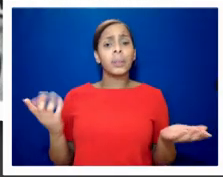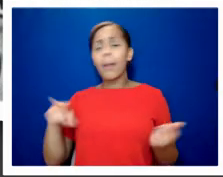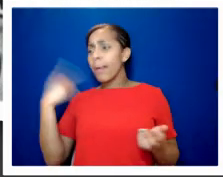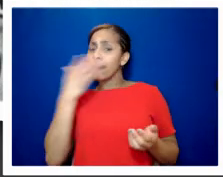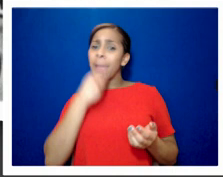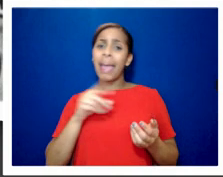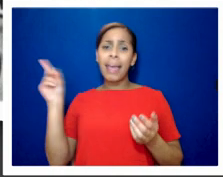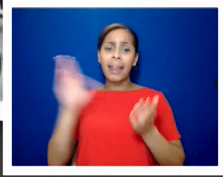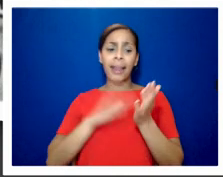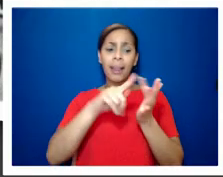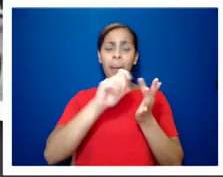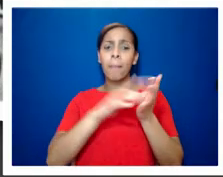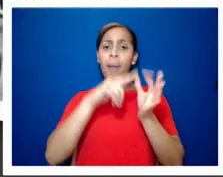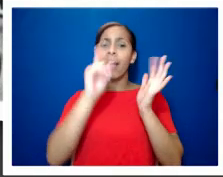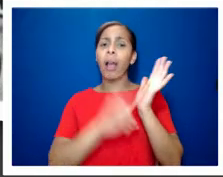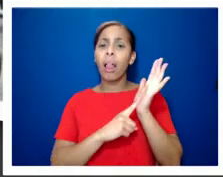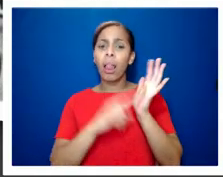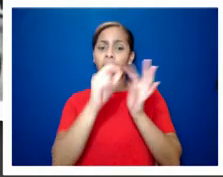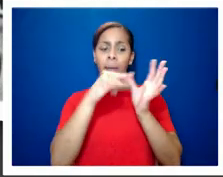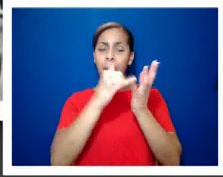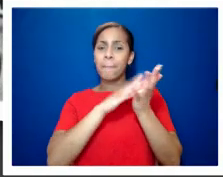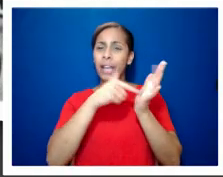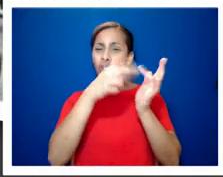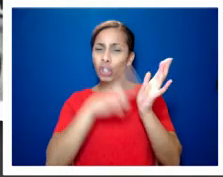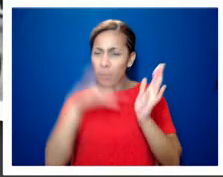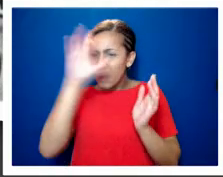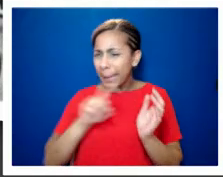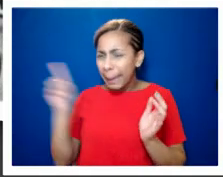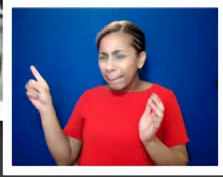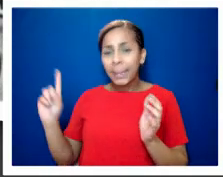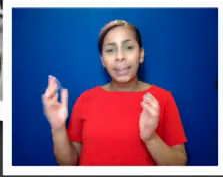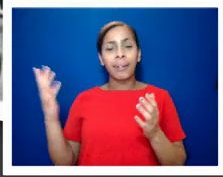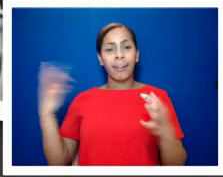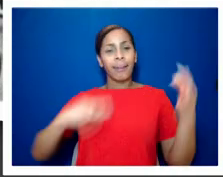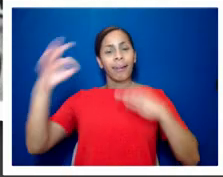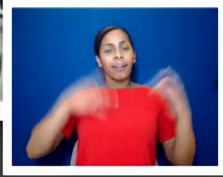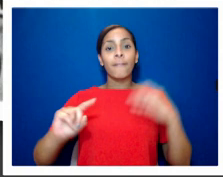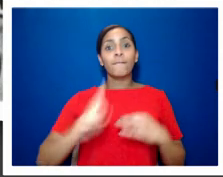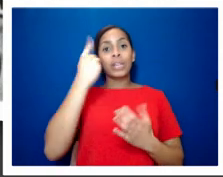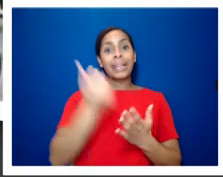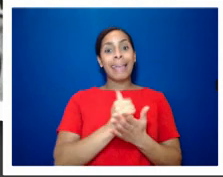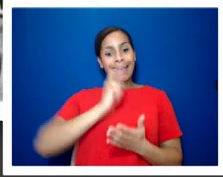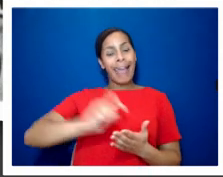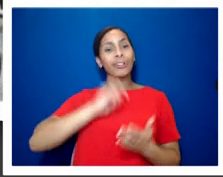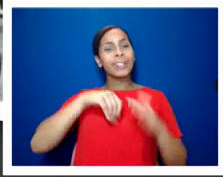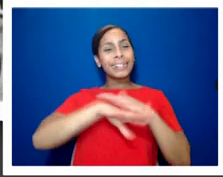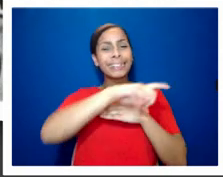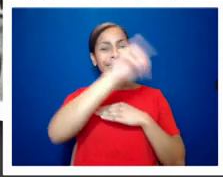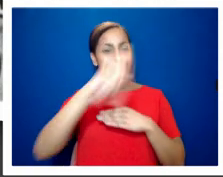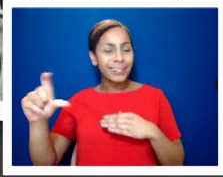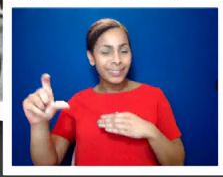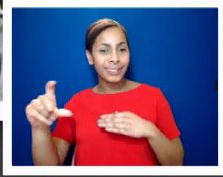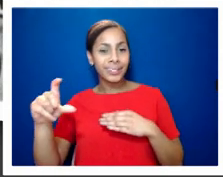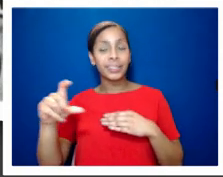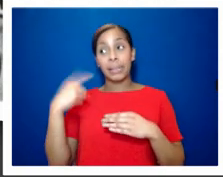old enough um to remember that he played the first the first gay character in eastenders colin and he gave a speech um at the event too